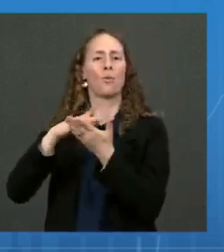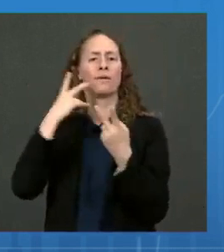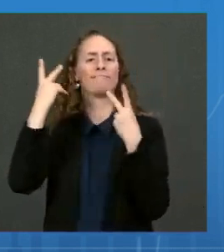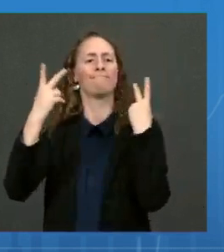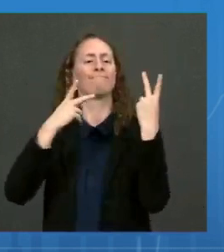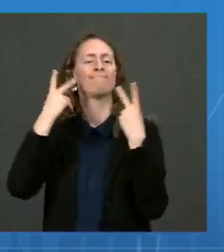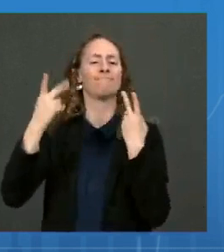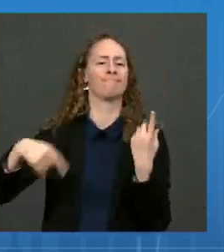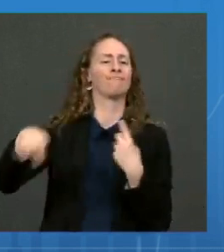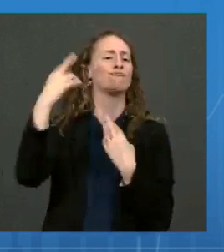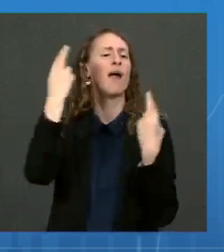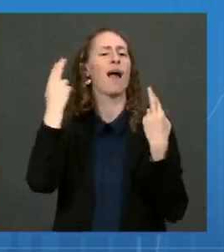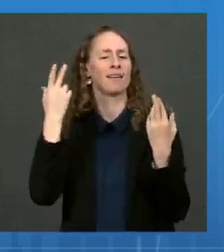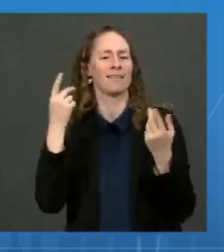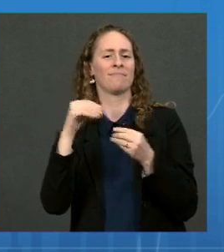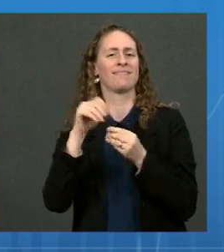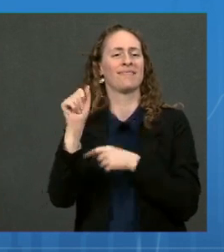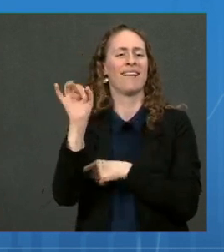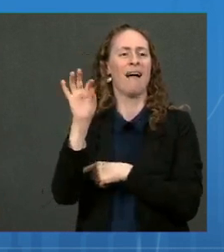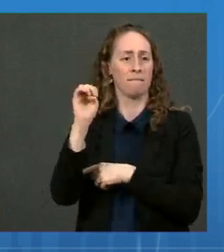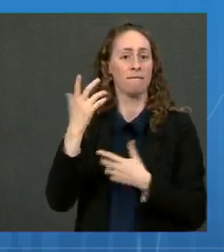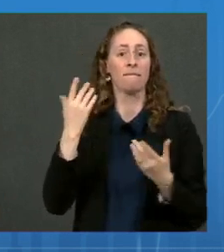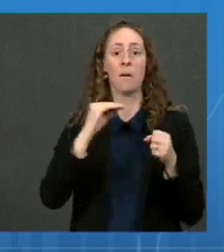and strengthen our economy.